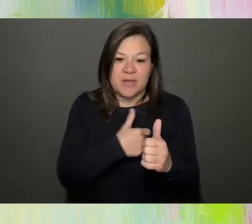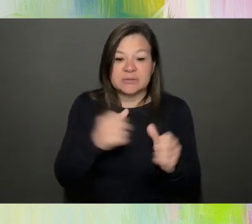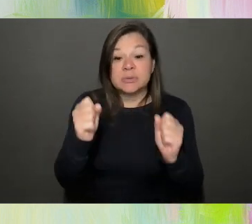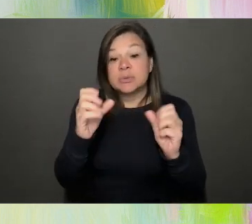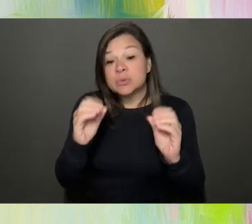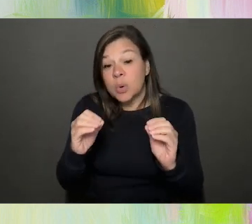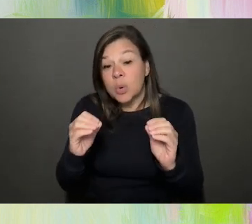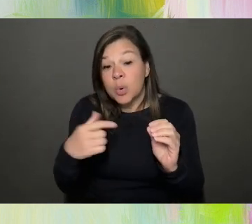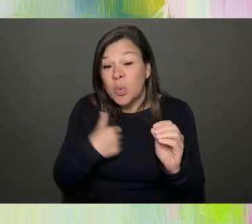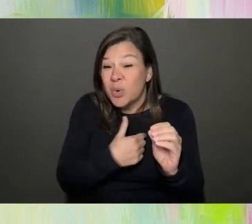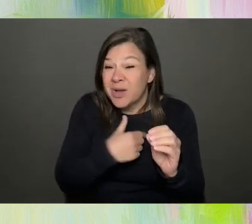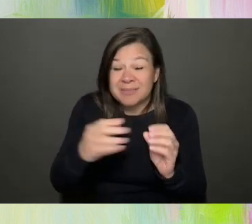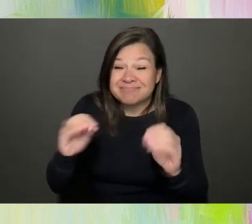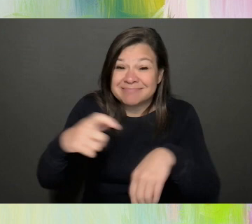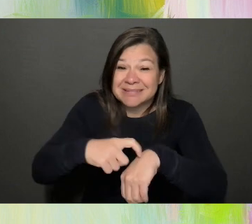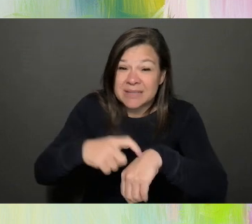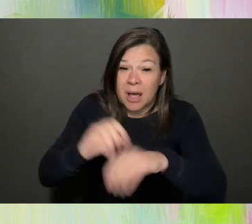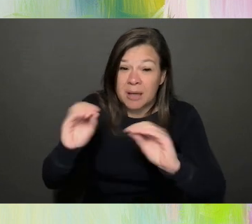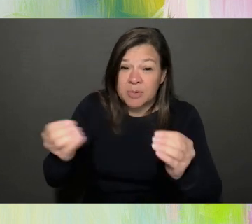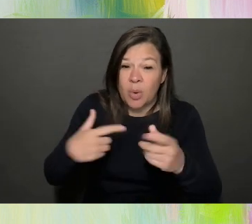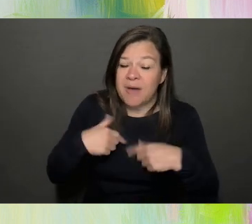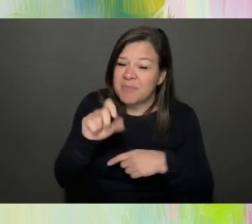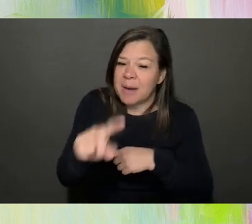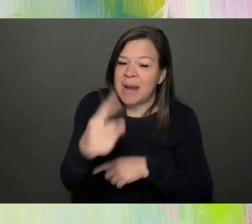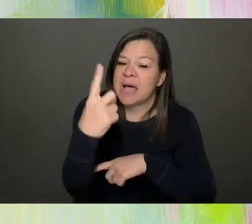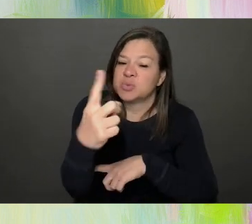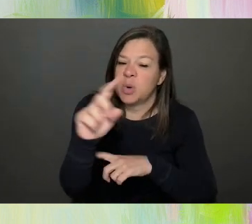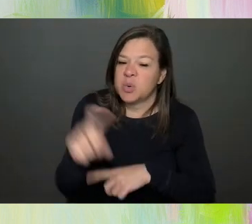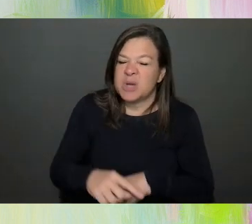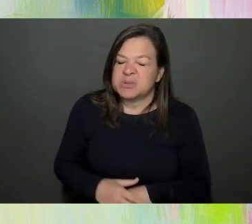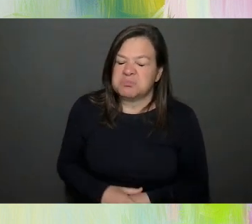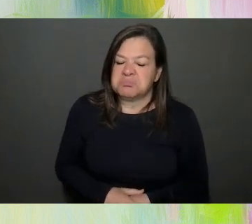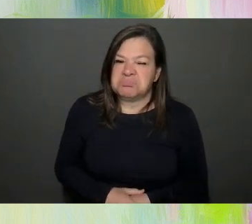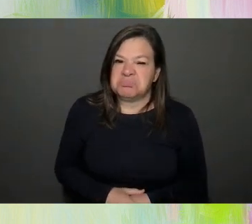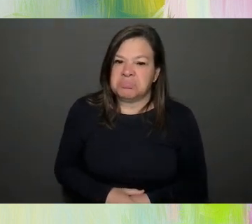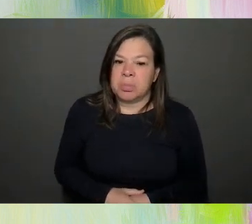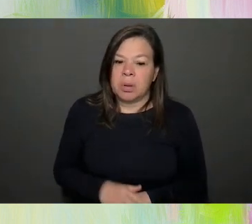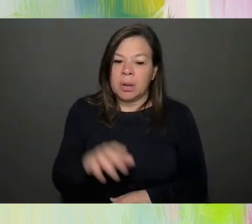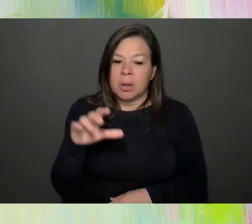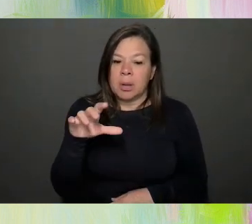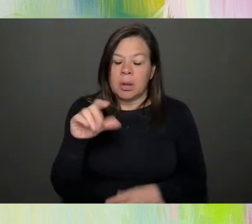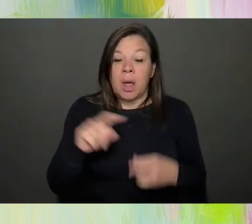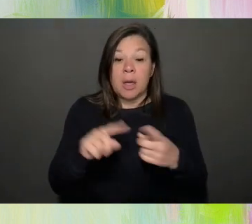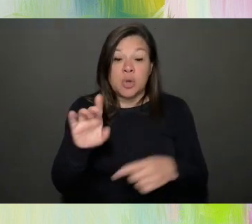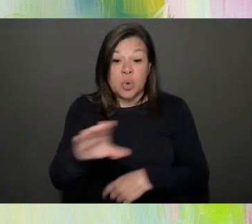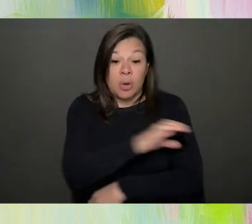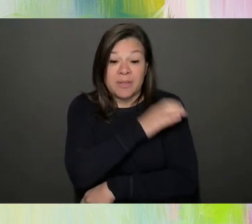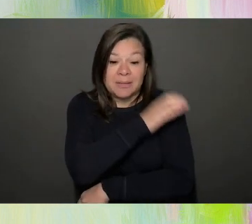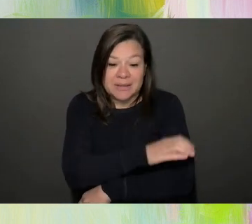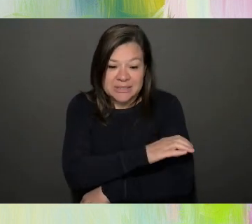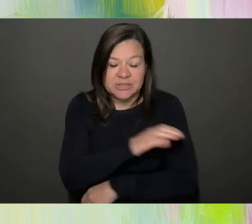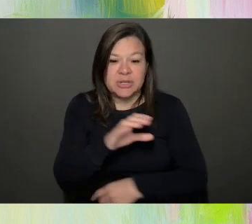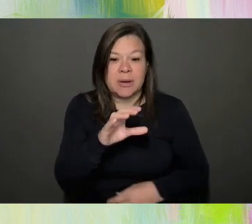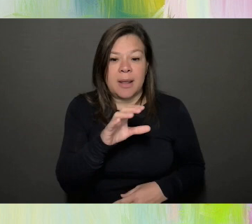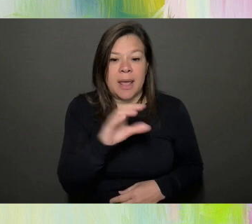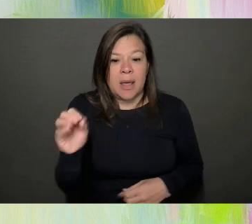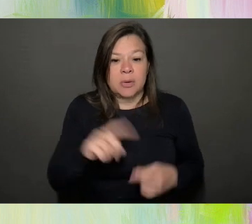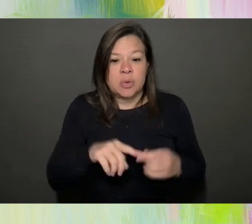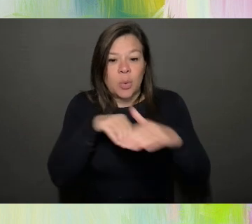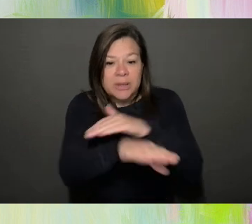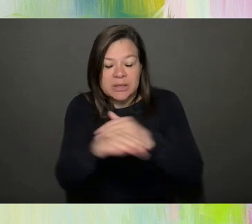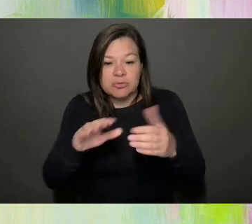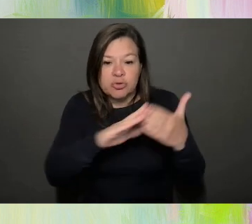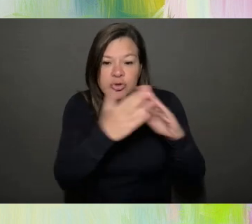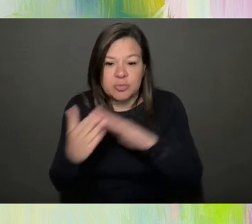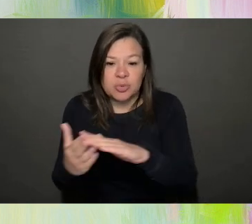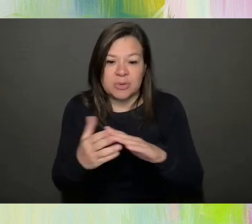We're a little short on time, but I do want to ask you one question. You're a clinician, and you're going into these communities in a country you don't live